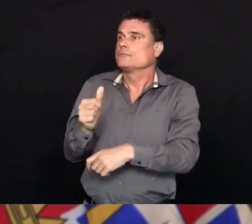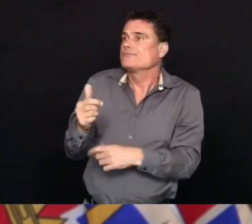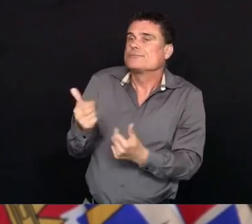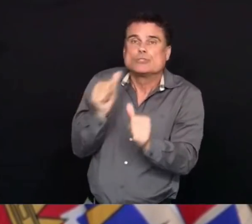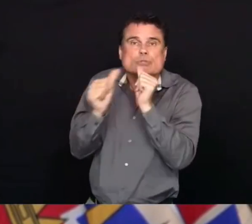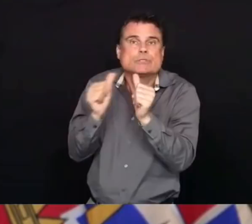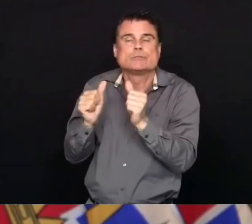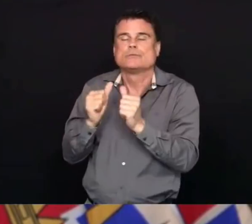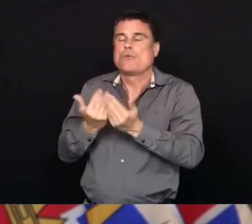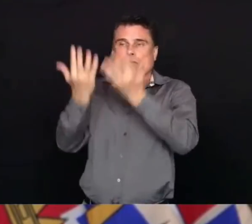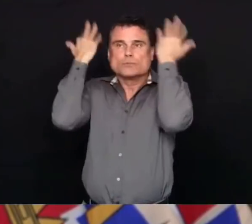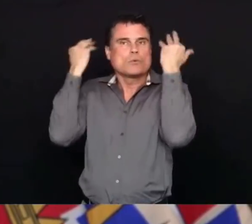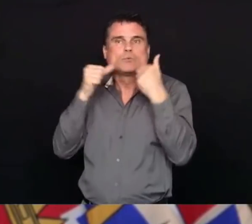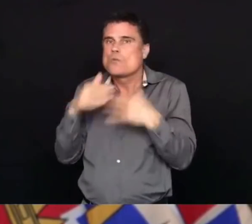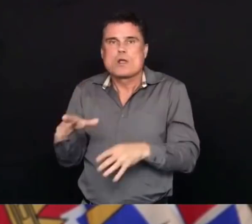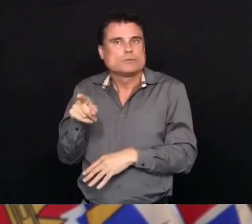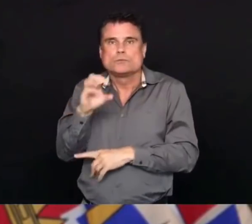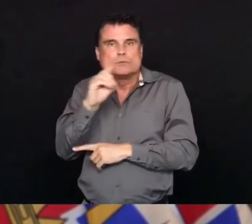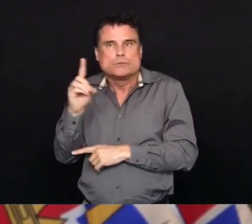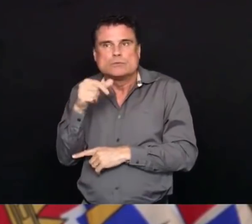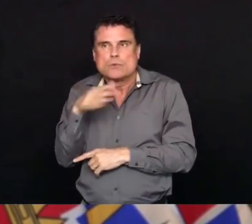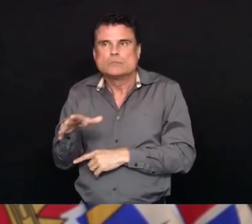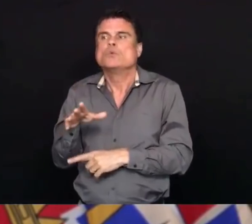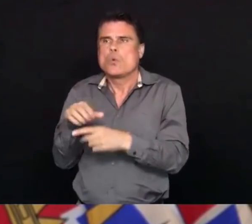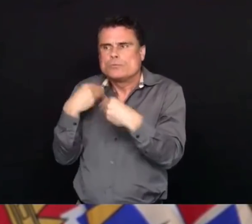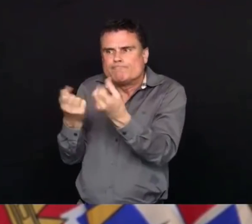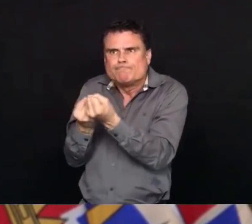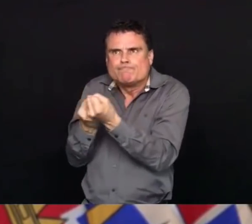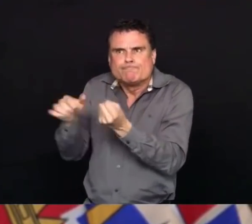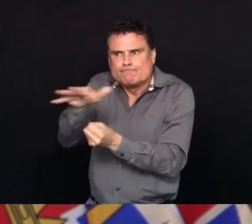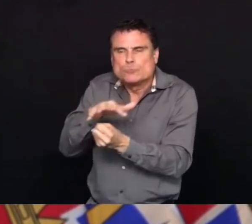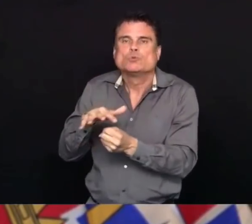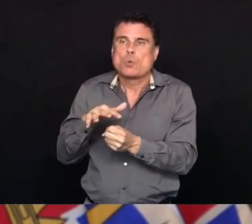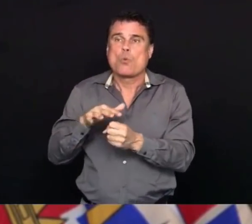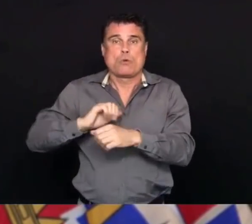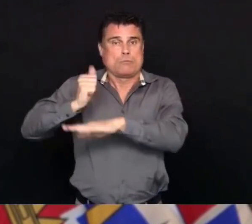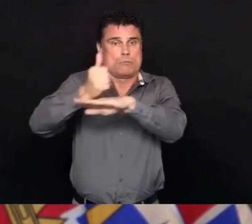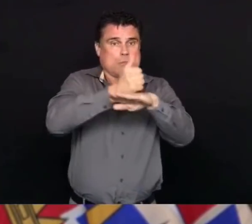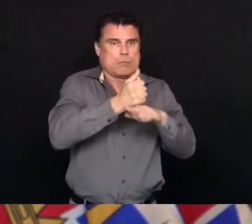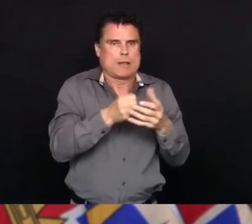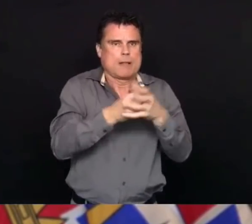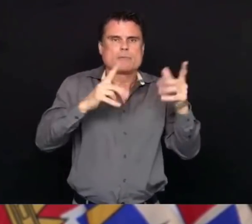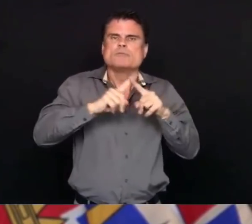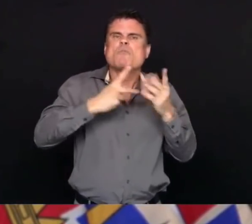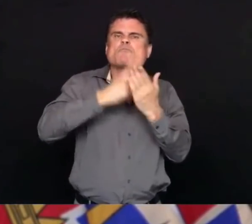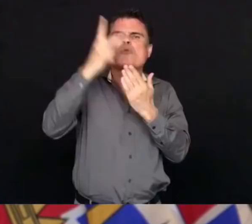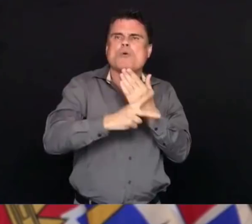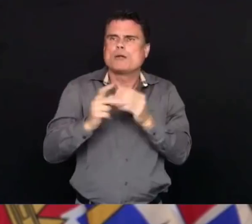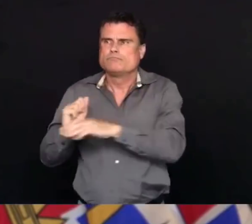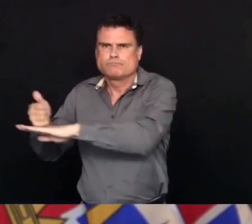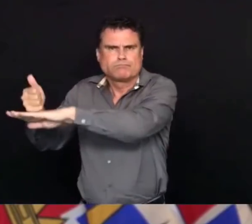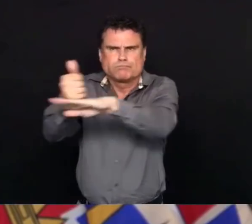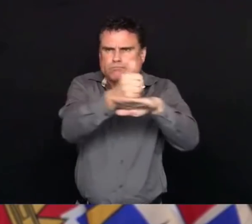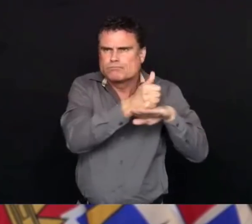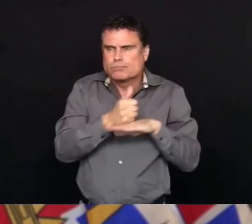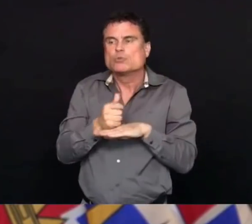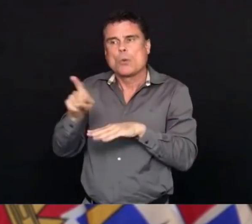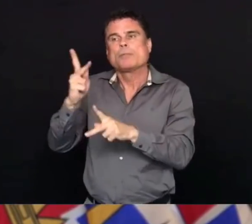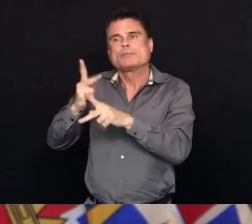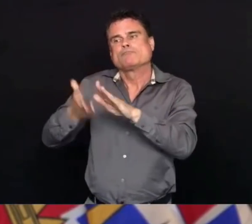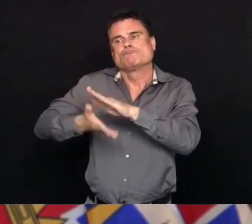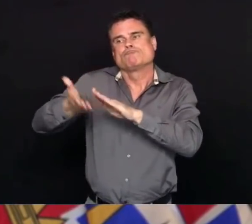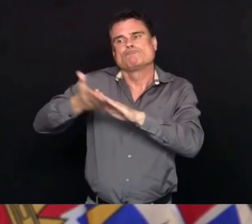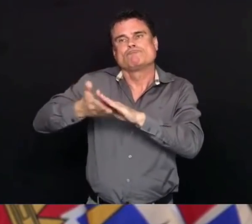ability to provide people with pharmaceutical alternatives to what we know is an incredibly and increasingly toxic street drug supply.